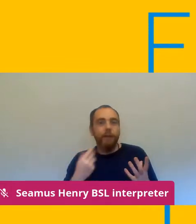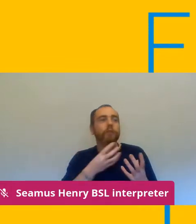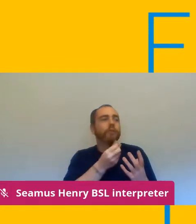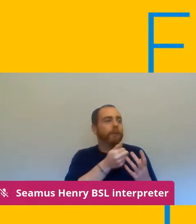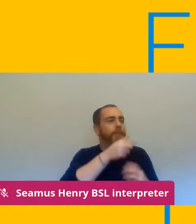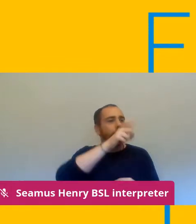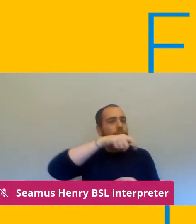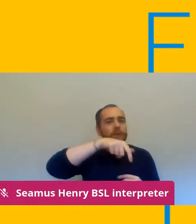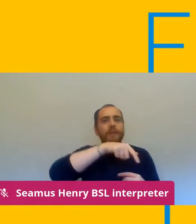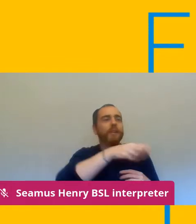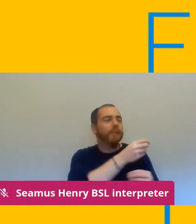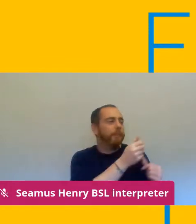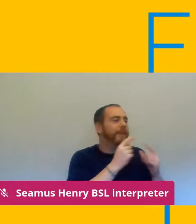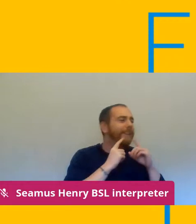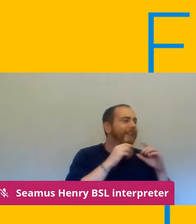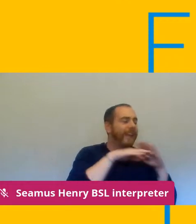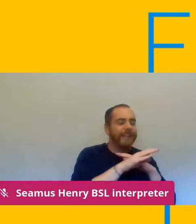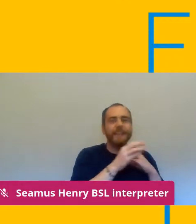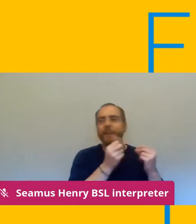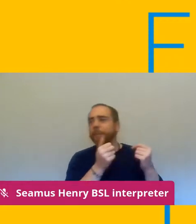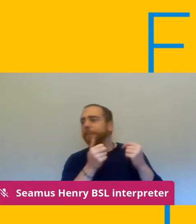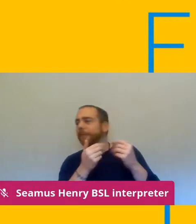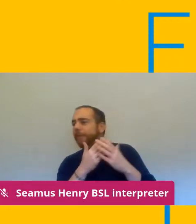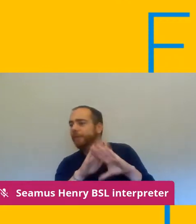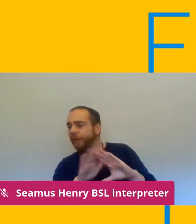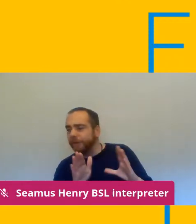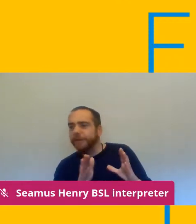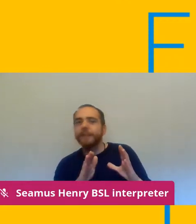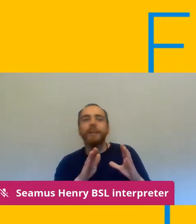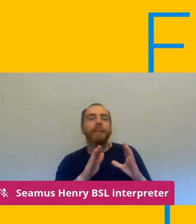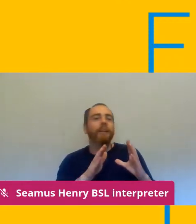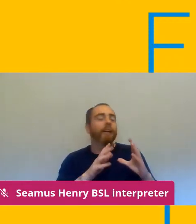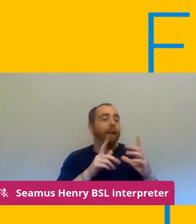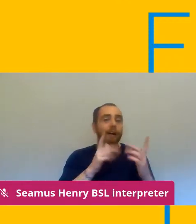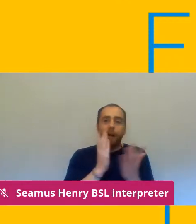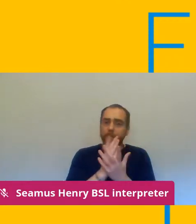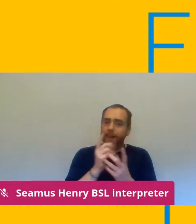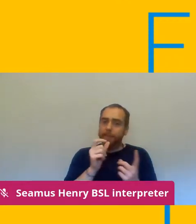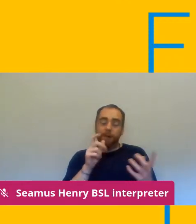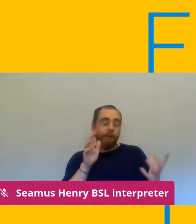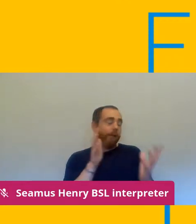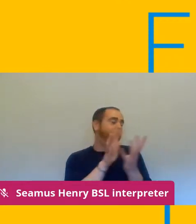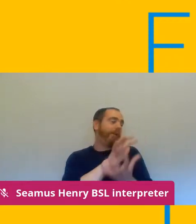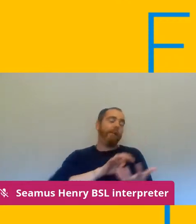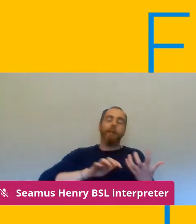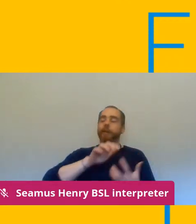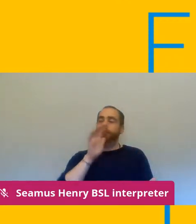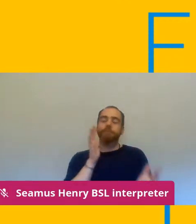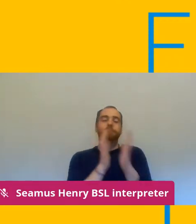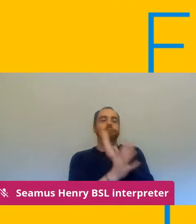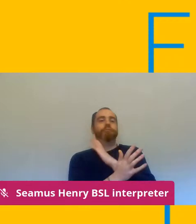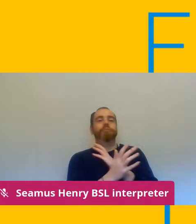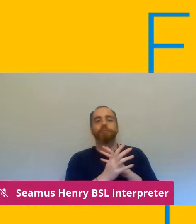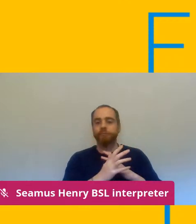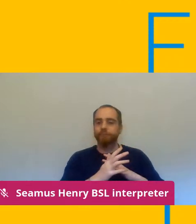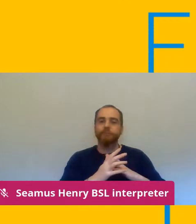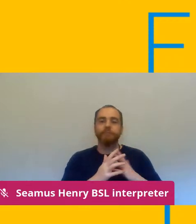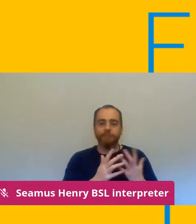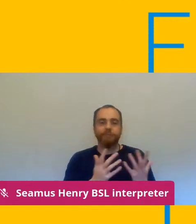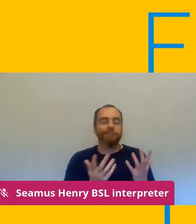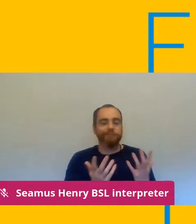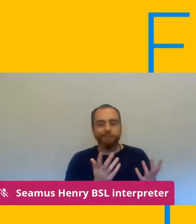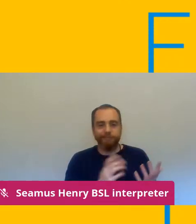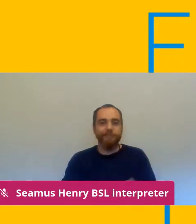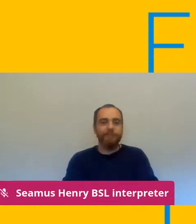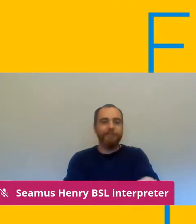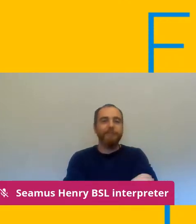situation where some students are working from home and some students aren't it's very chaotic it's very disorganized and it's it's making us look particularly